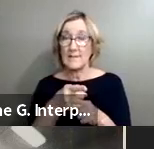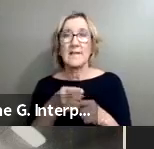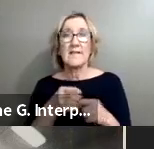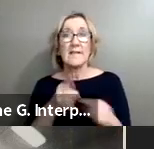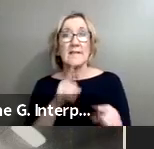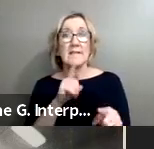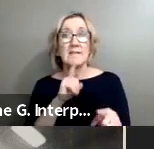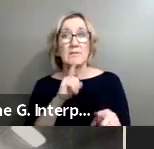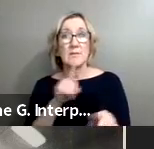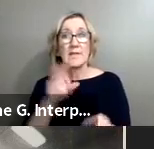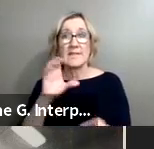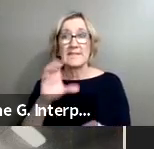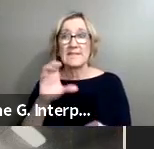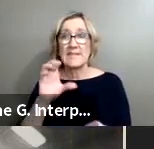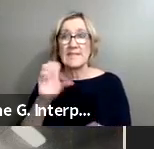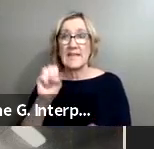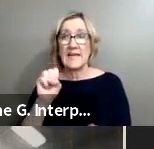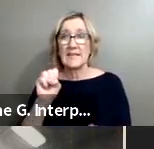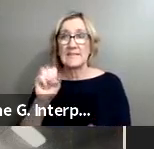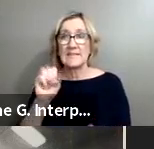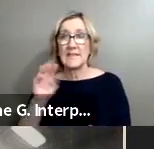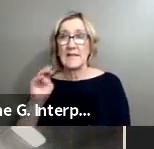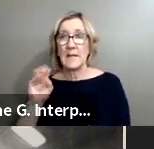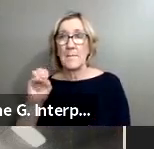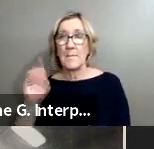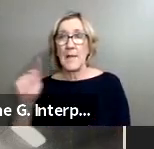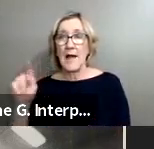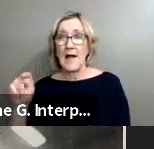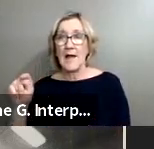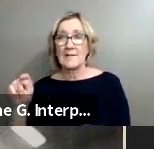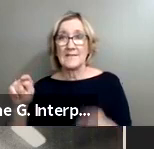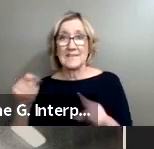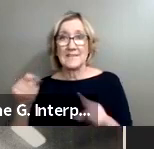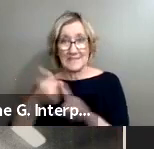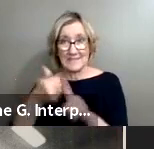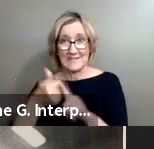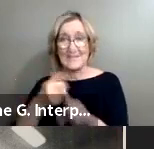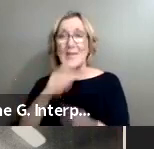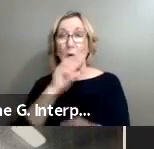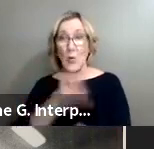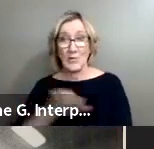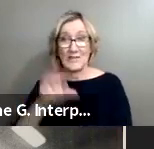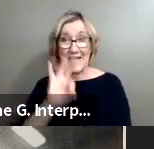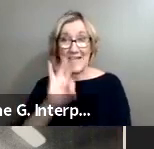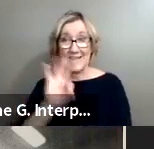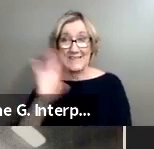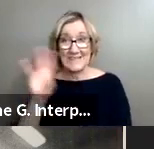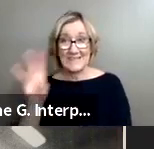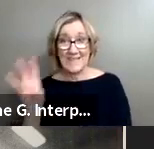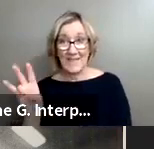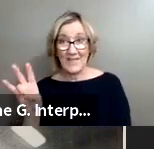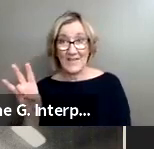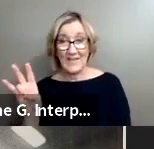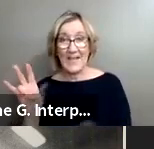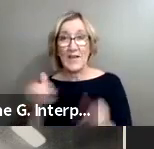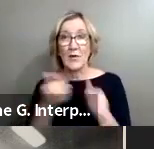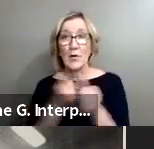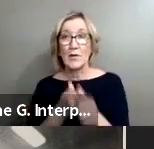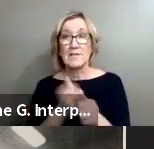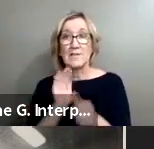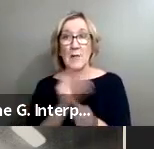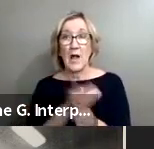actually C.S. Mott. And he was 97 years old in this picture. And according to our diaries, he never